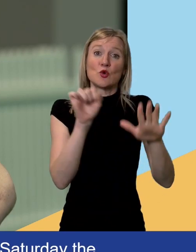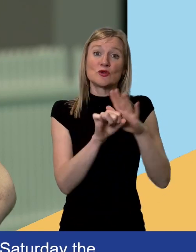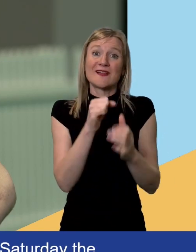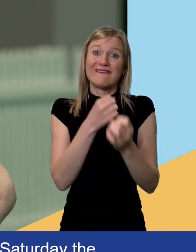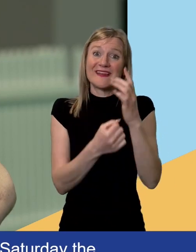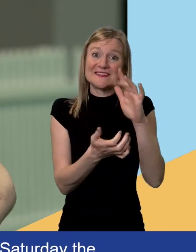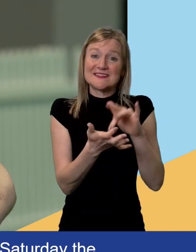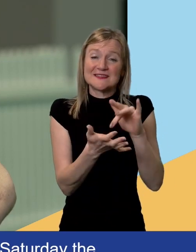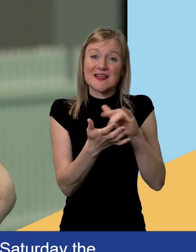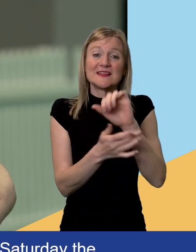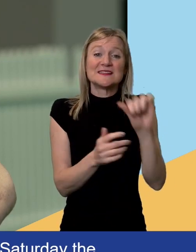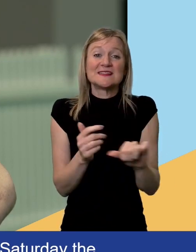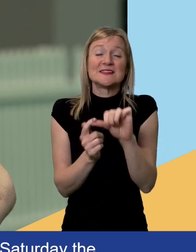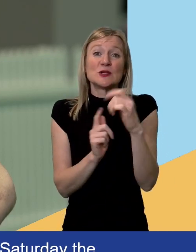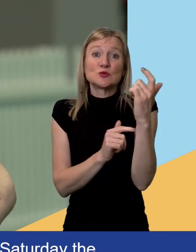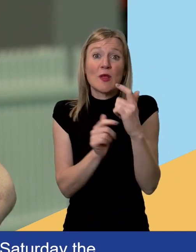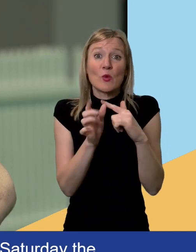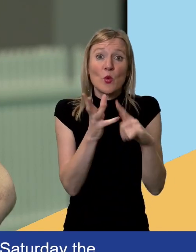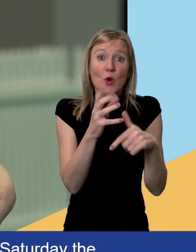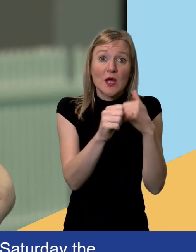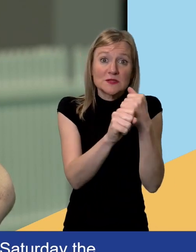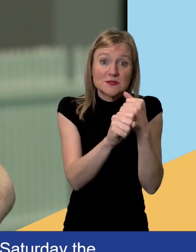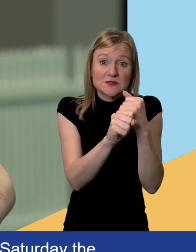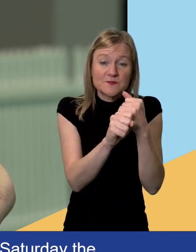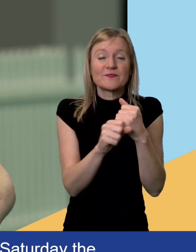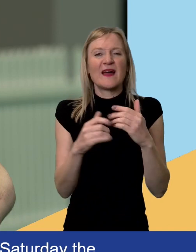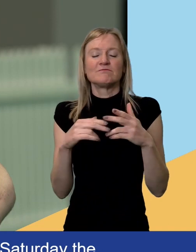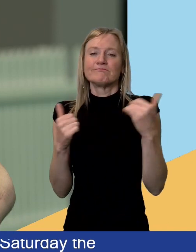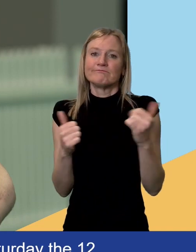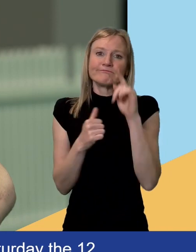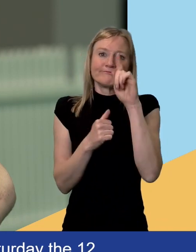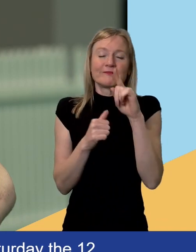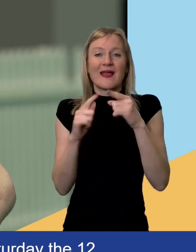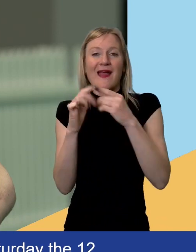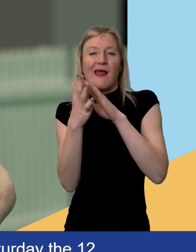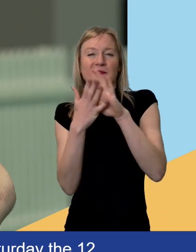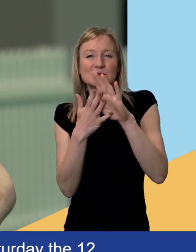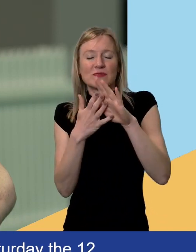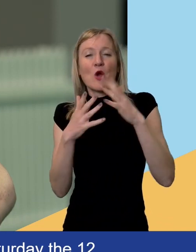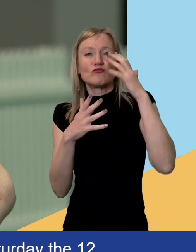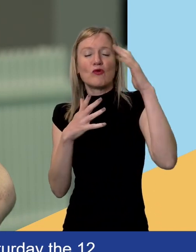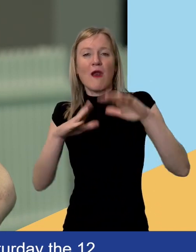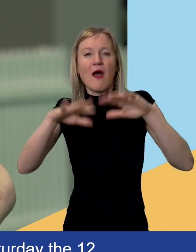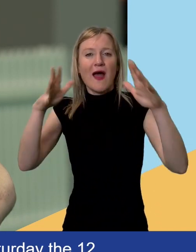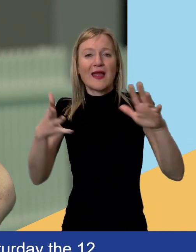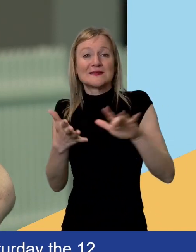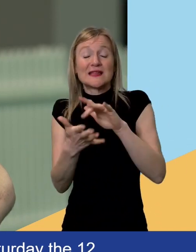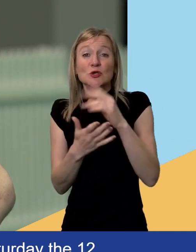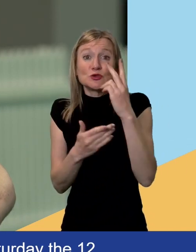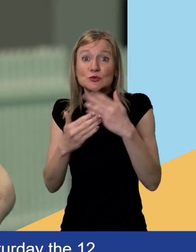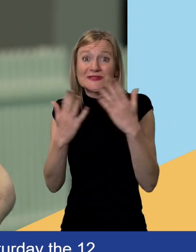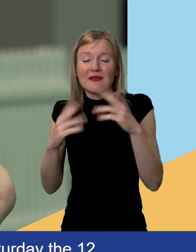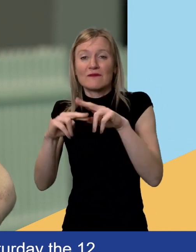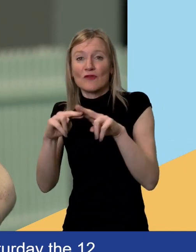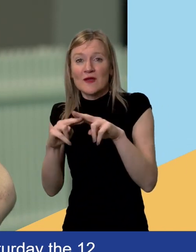Centre on Saturday the 12th of August. And finally the Royal Highland Centre in Edinburgh for two days on